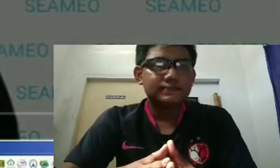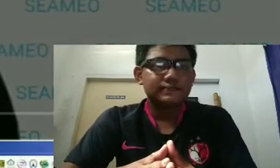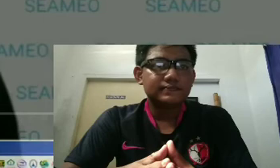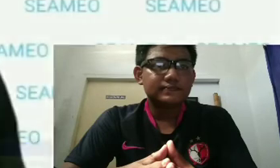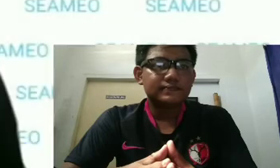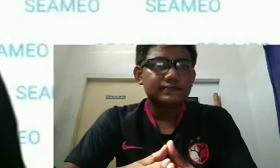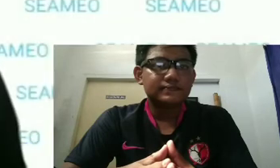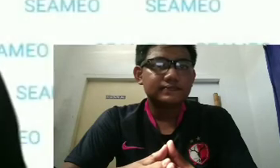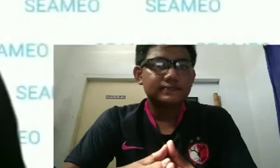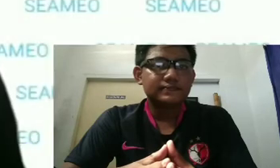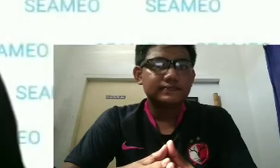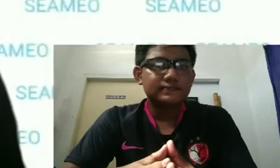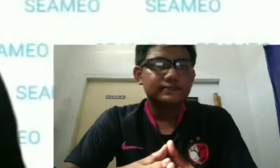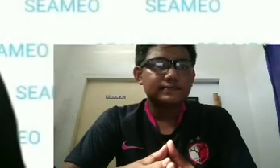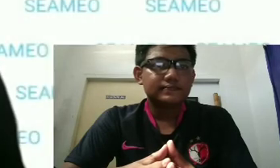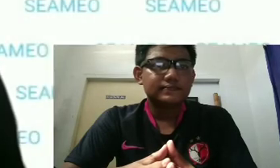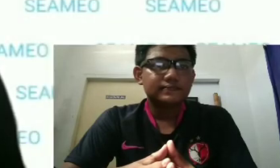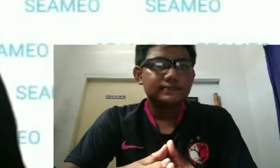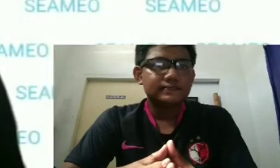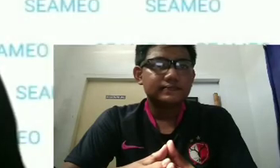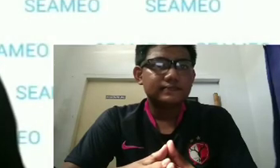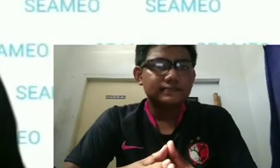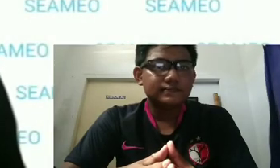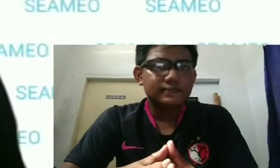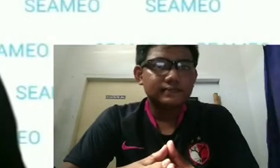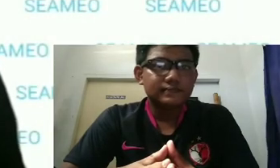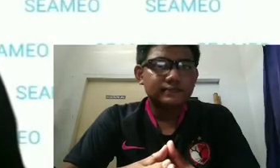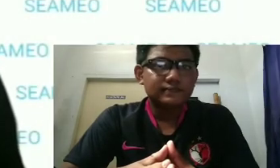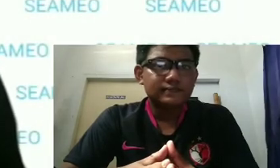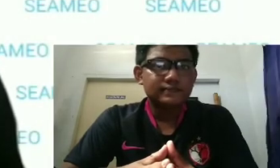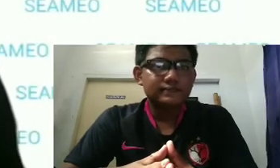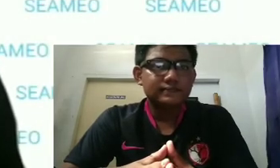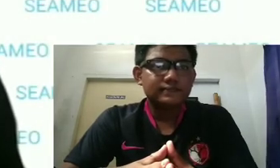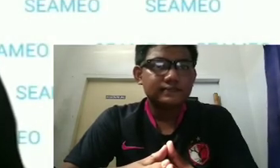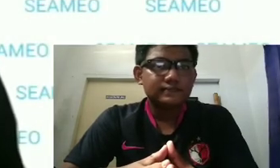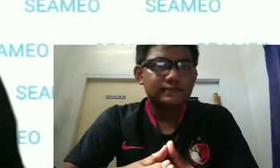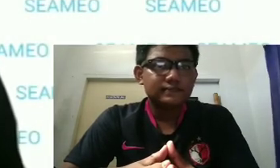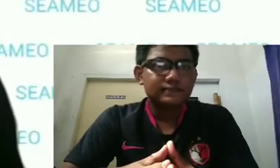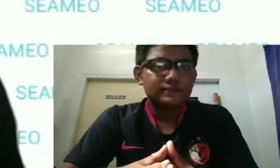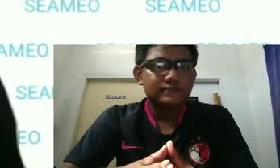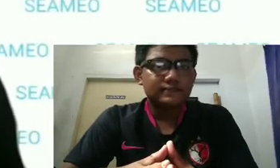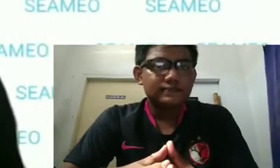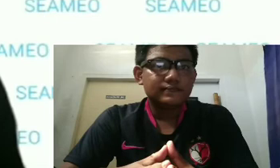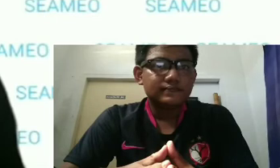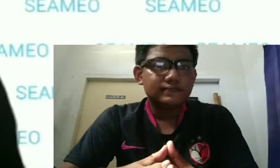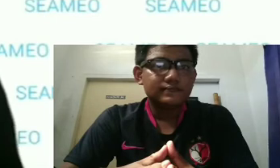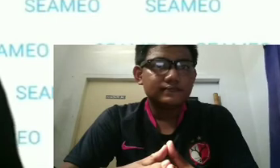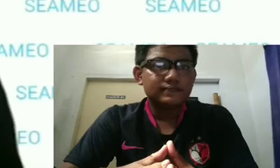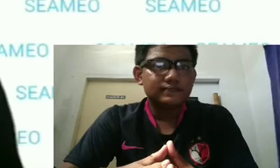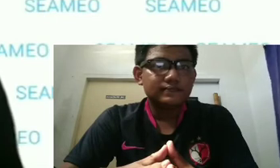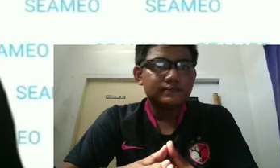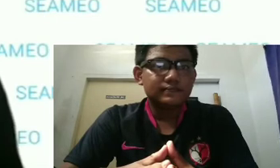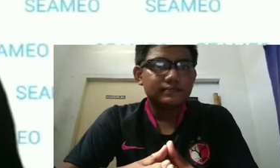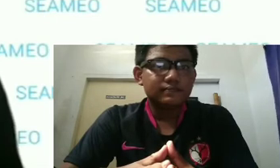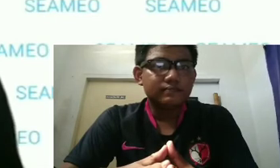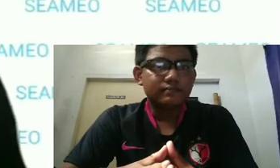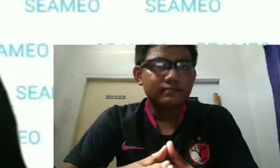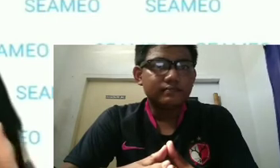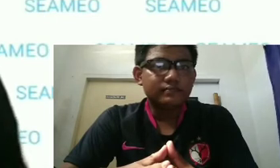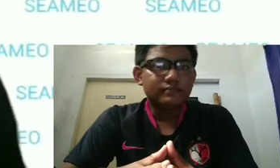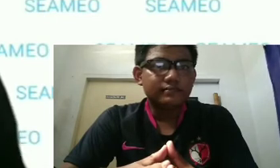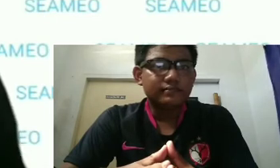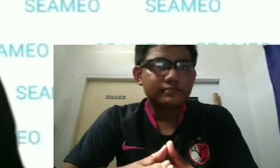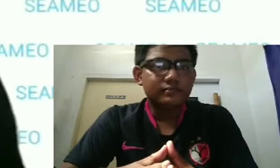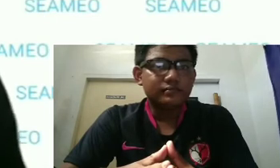practical skills should be embedded and easy to understand and the last important one is